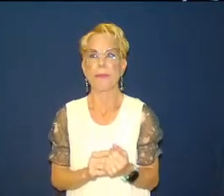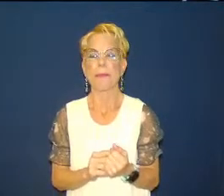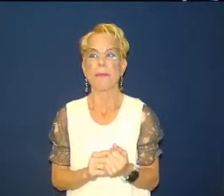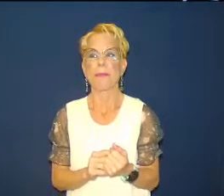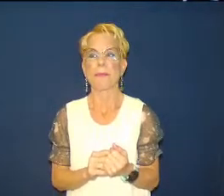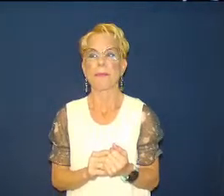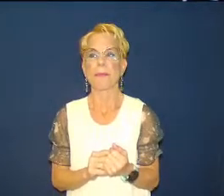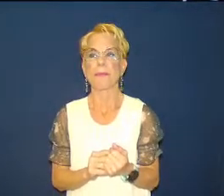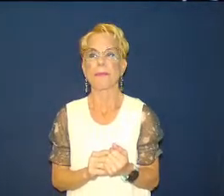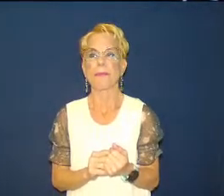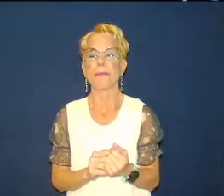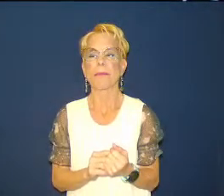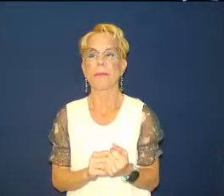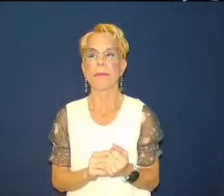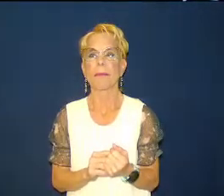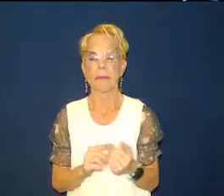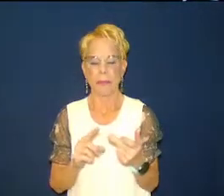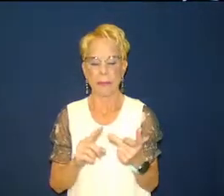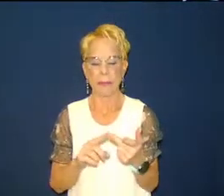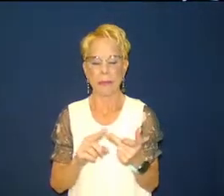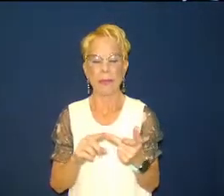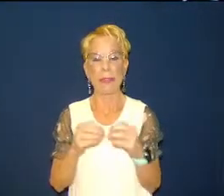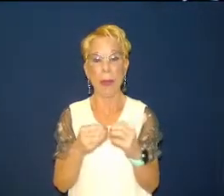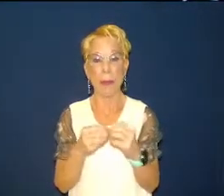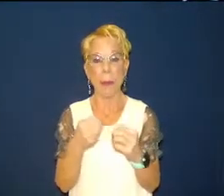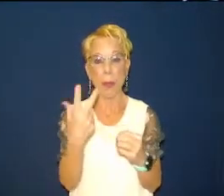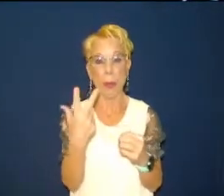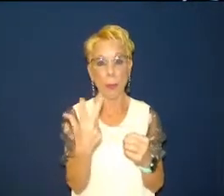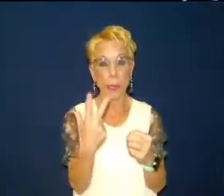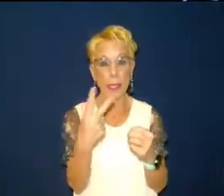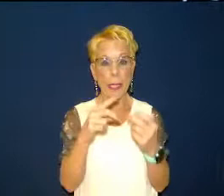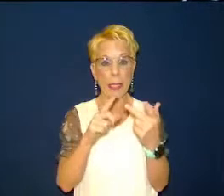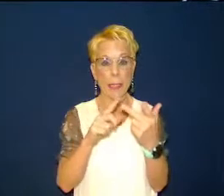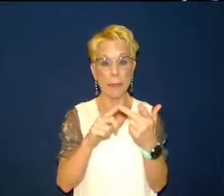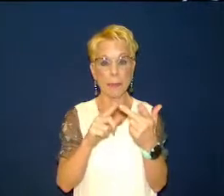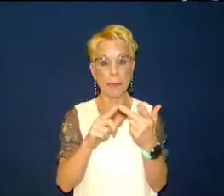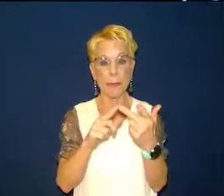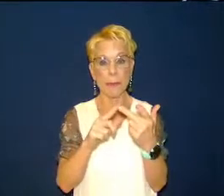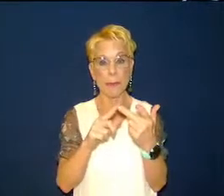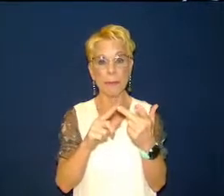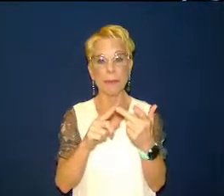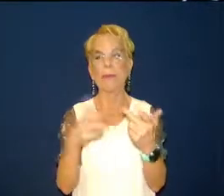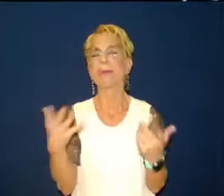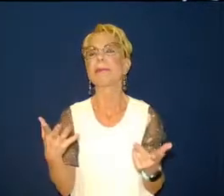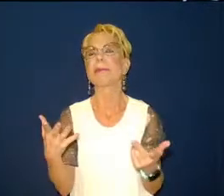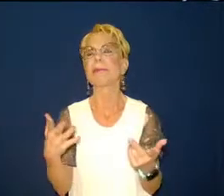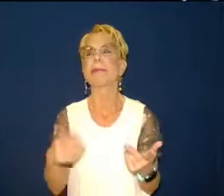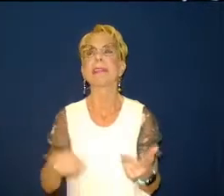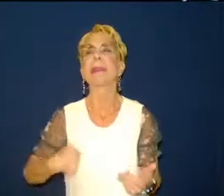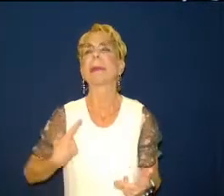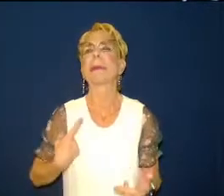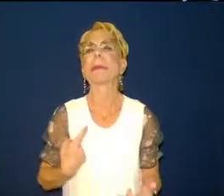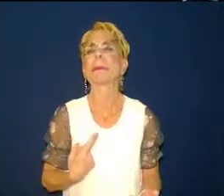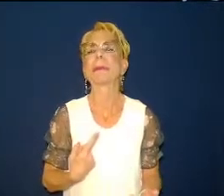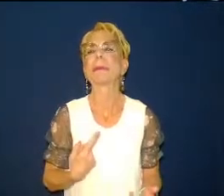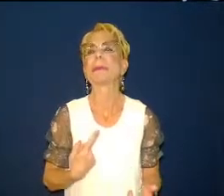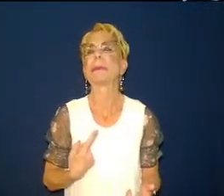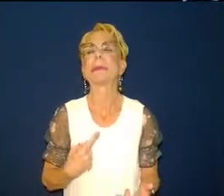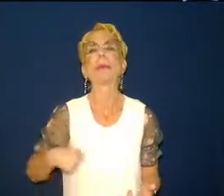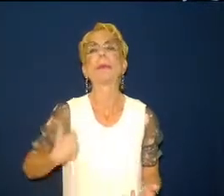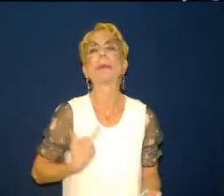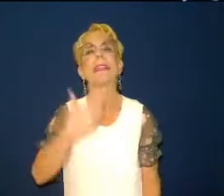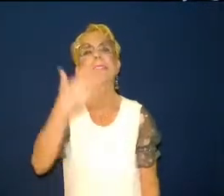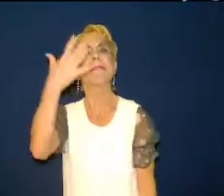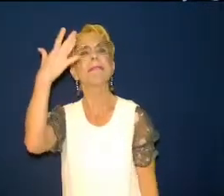is our hero and then the next thing is sometimes we forget whose church it really is it's not our church it's not my church it's not any lay